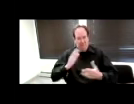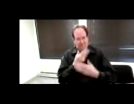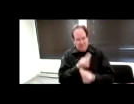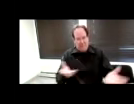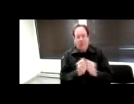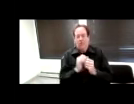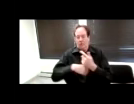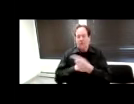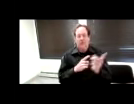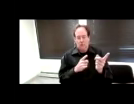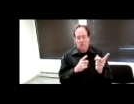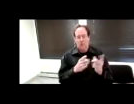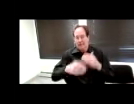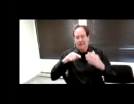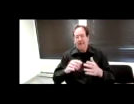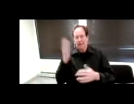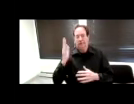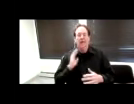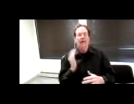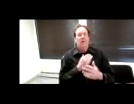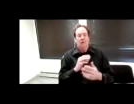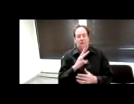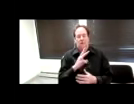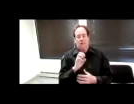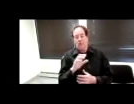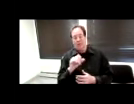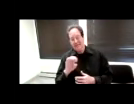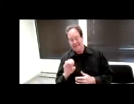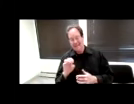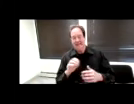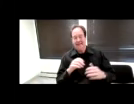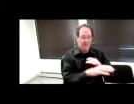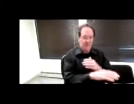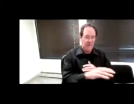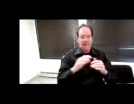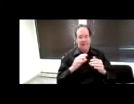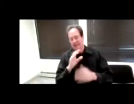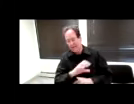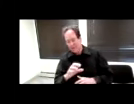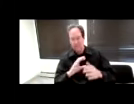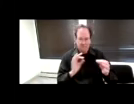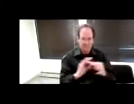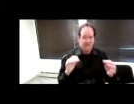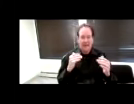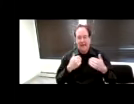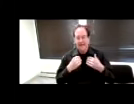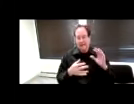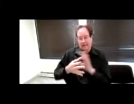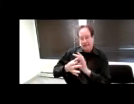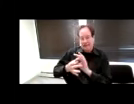But our website on accessibility and captioning has a link to the details of the NAD settlement